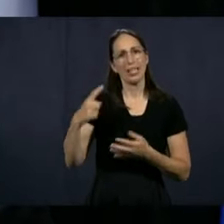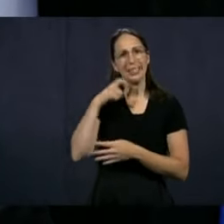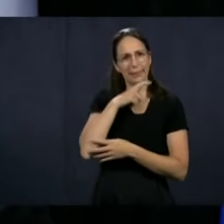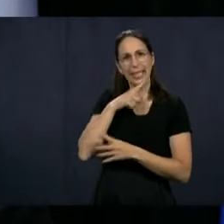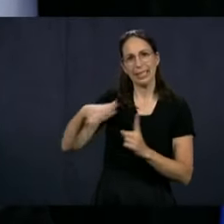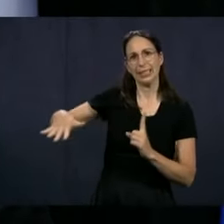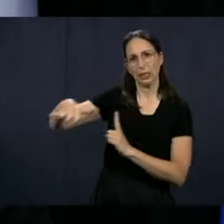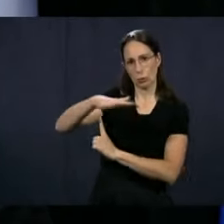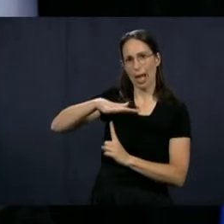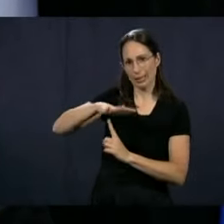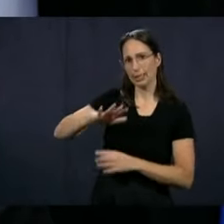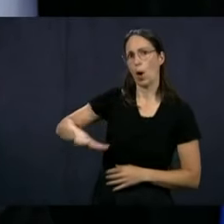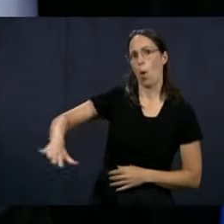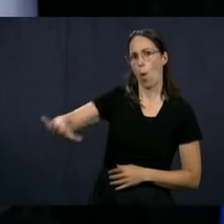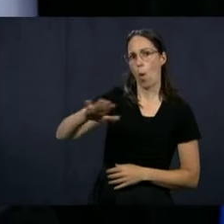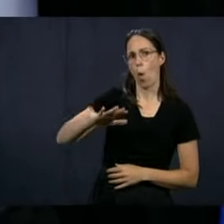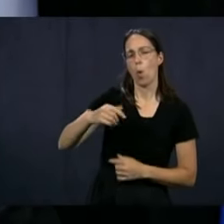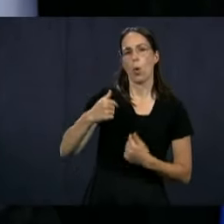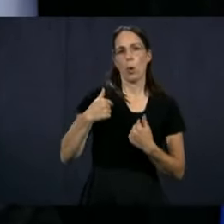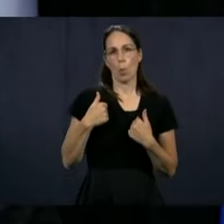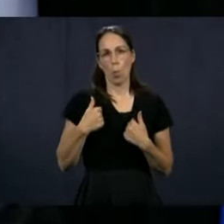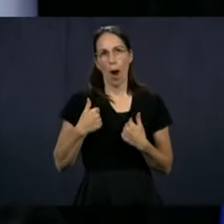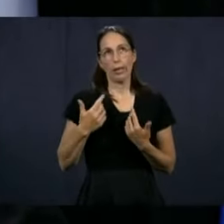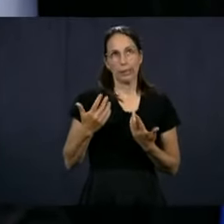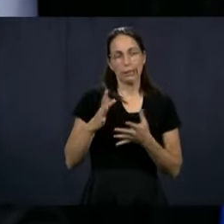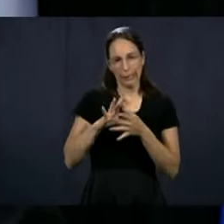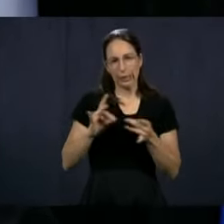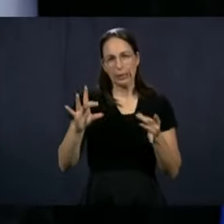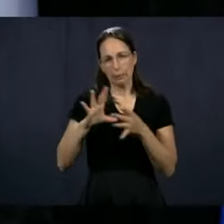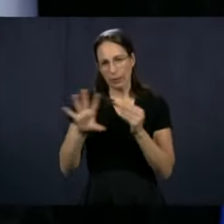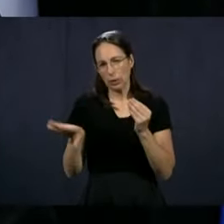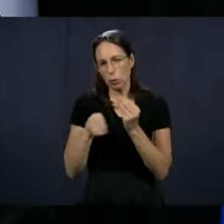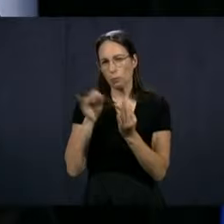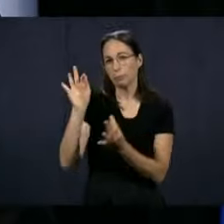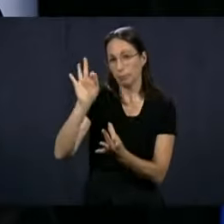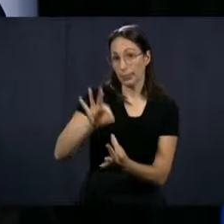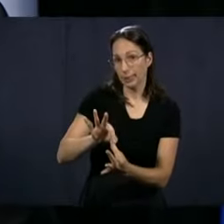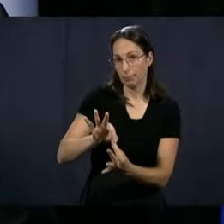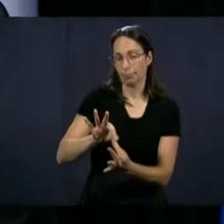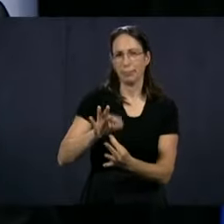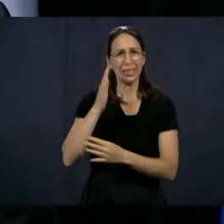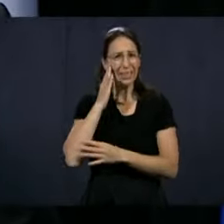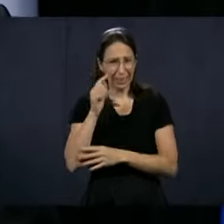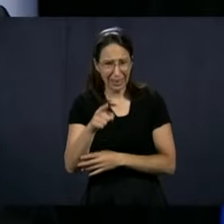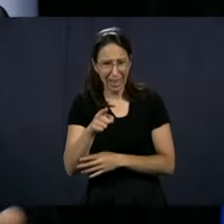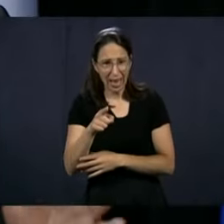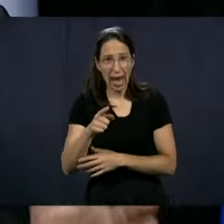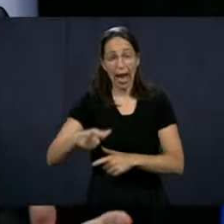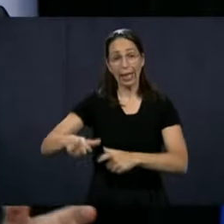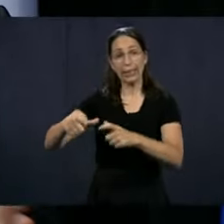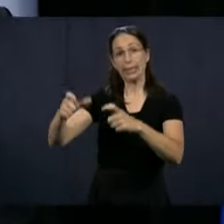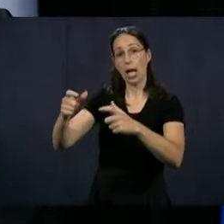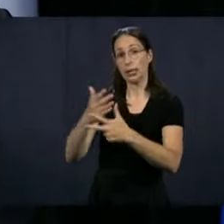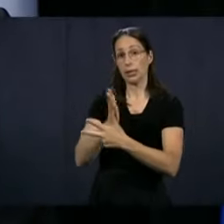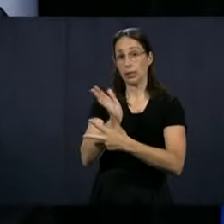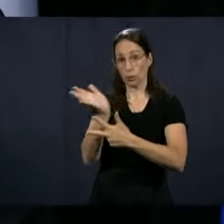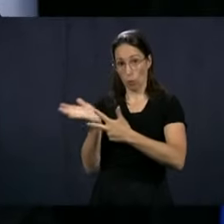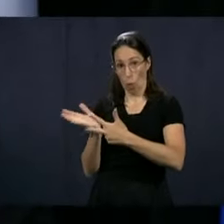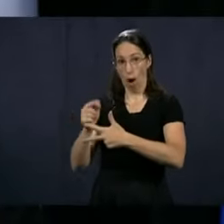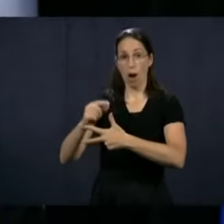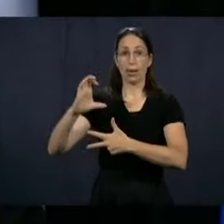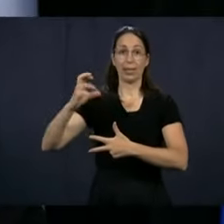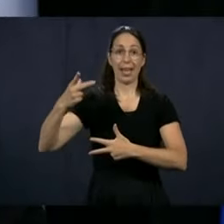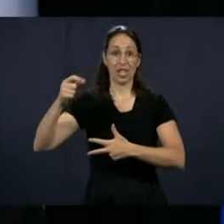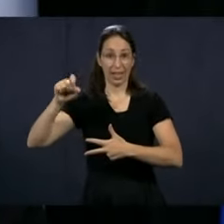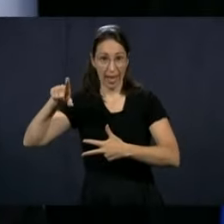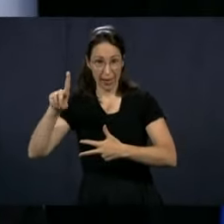Unfortunately, things are still difficult in residences, and I want to talk about it a little bit. You know that we have three kinds of residences, the